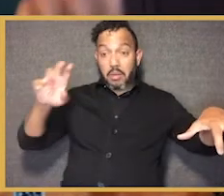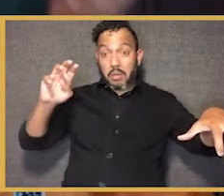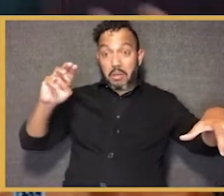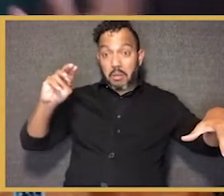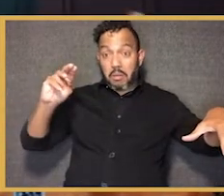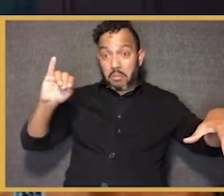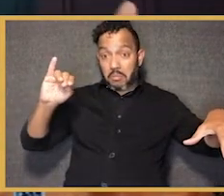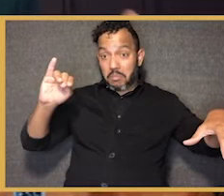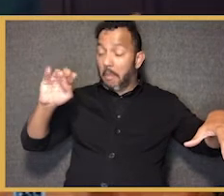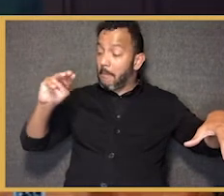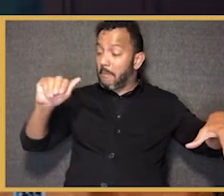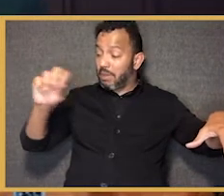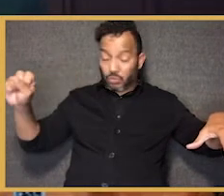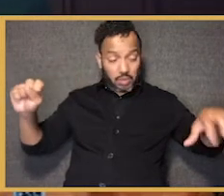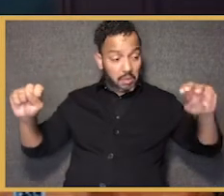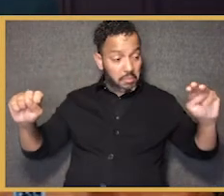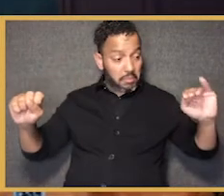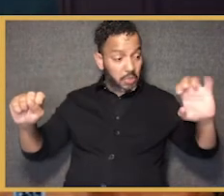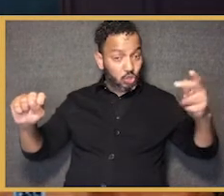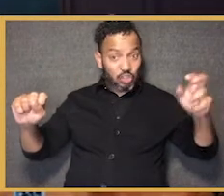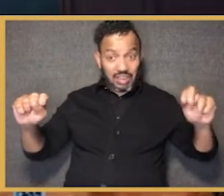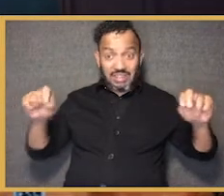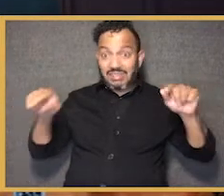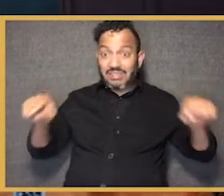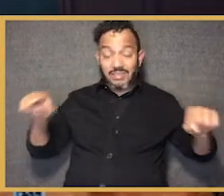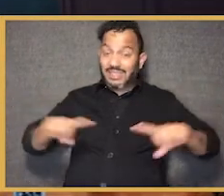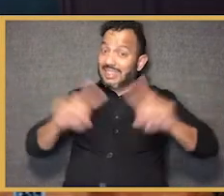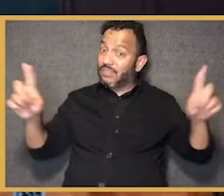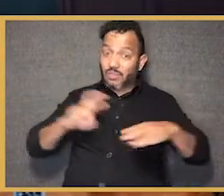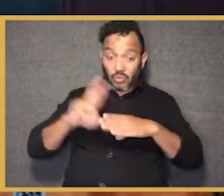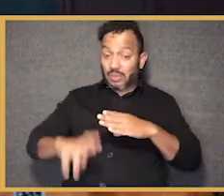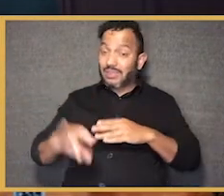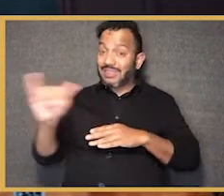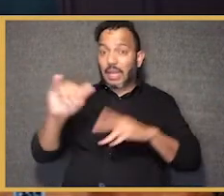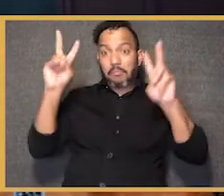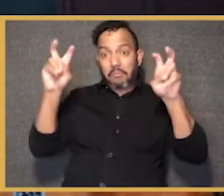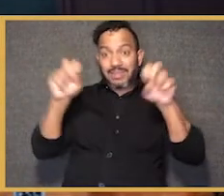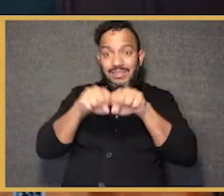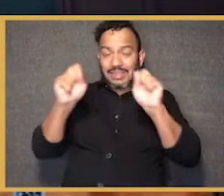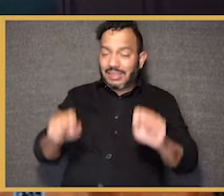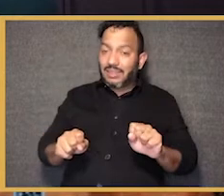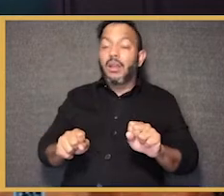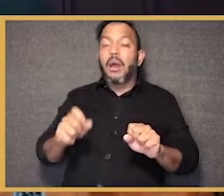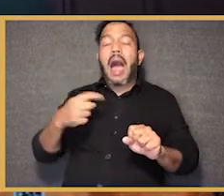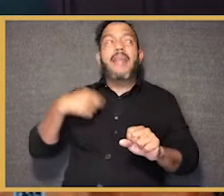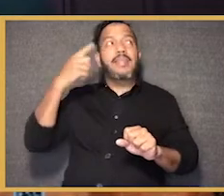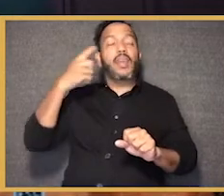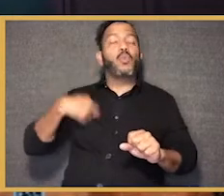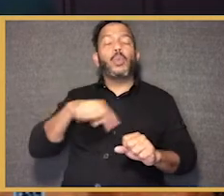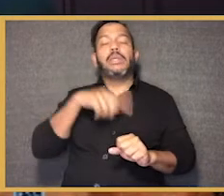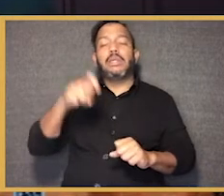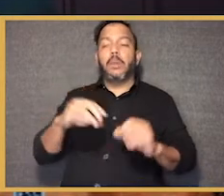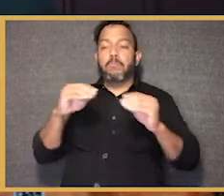Massachusetts versus the charter sector in Michigan, just radically different because the law is structured in a radically different way. To my